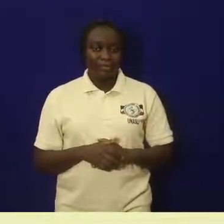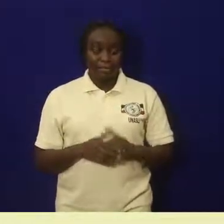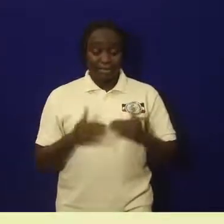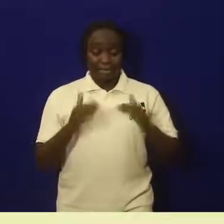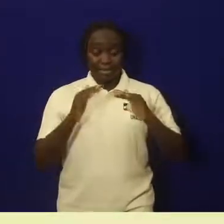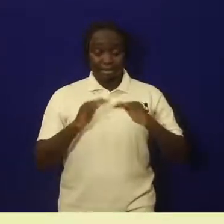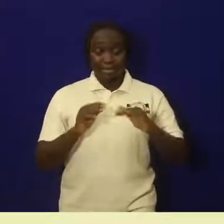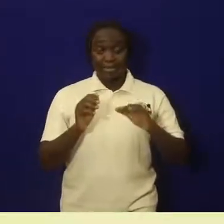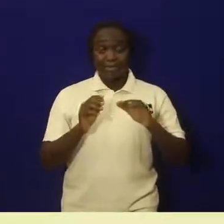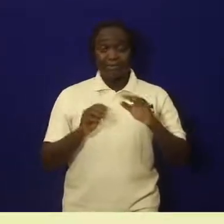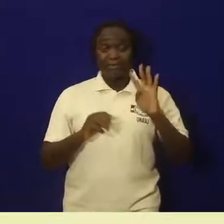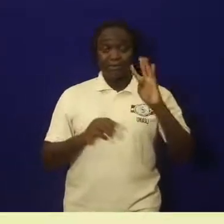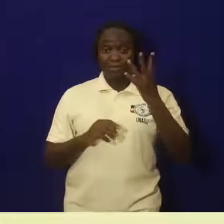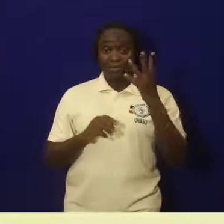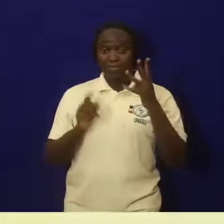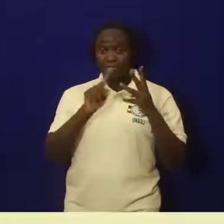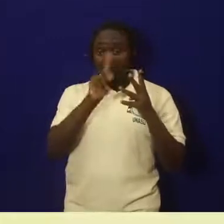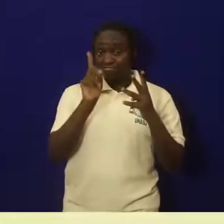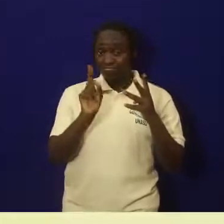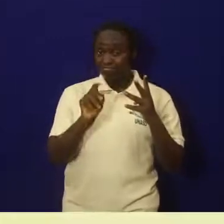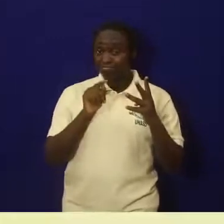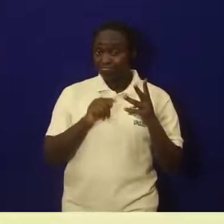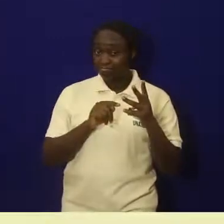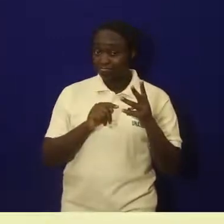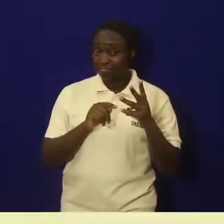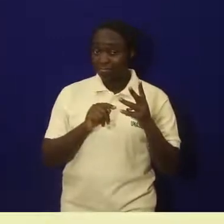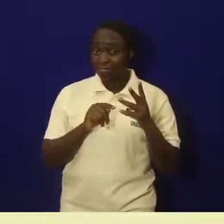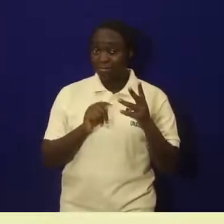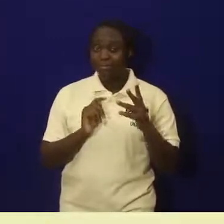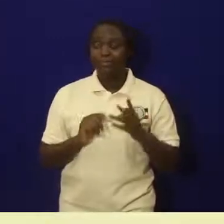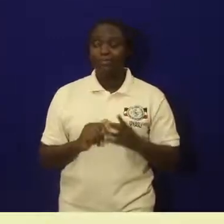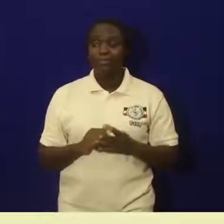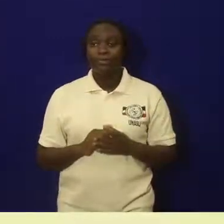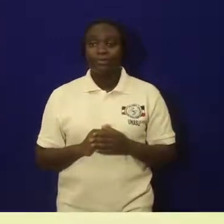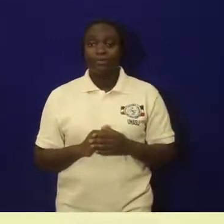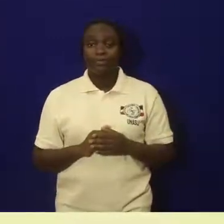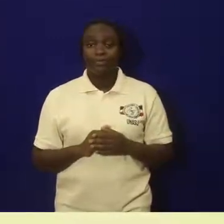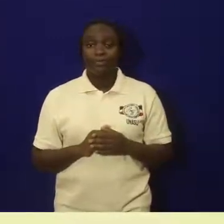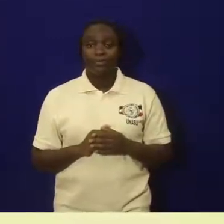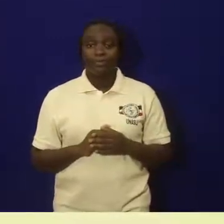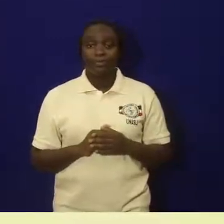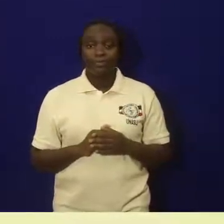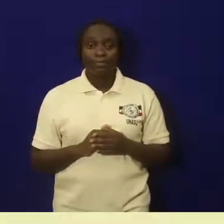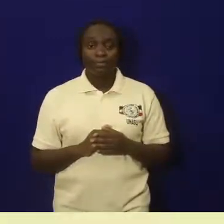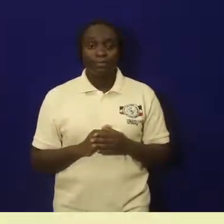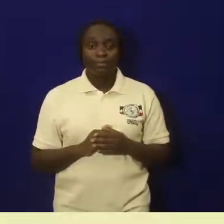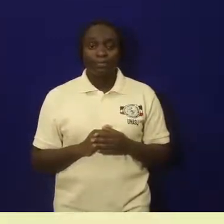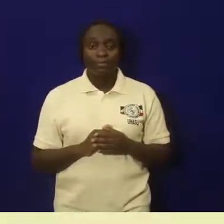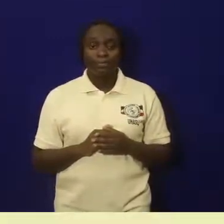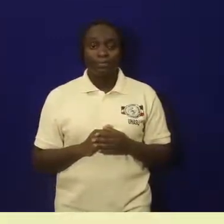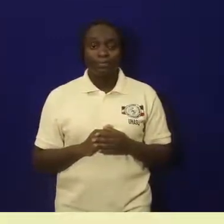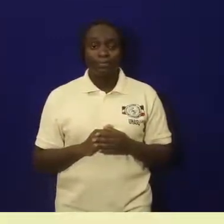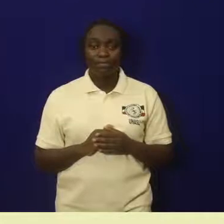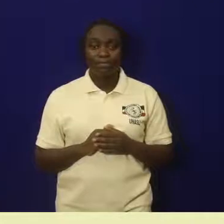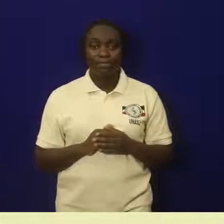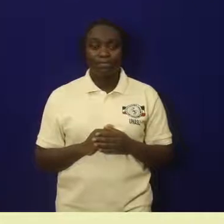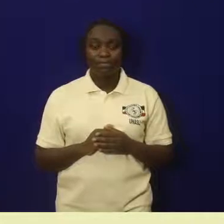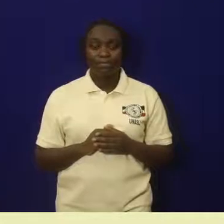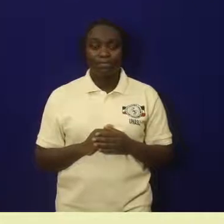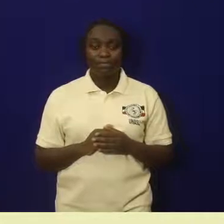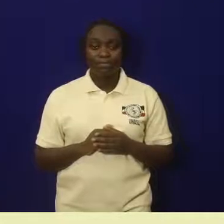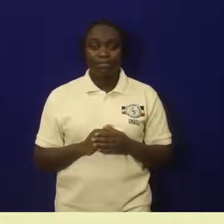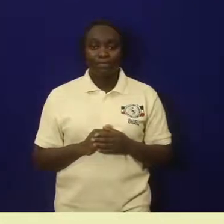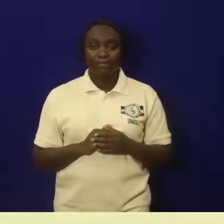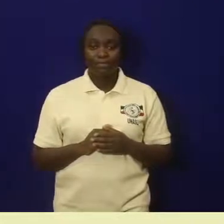Question four, of